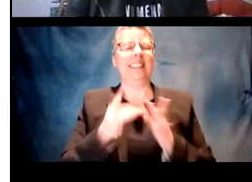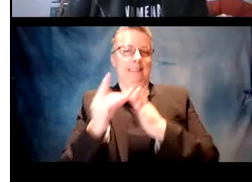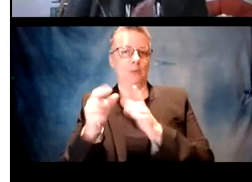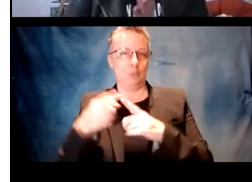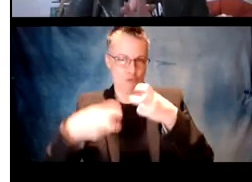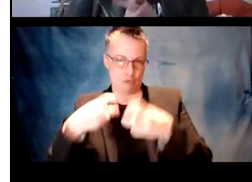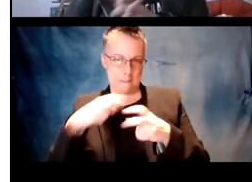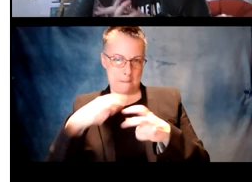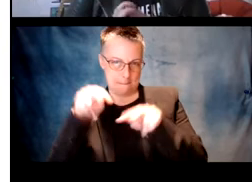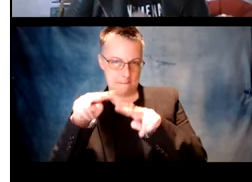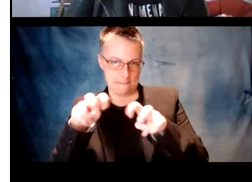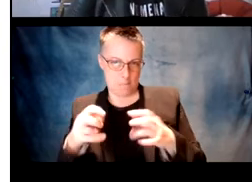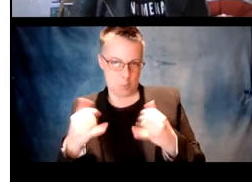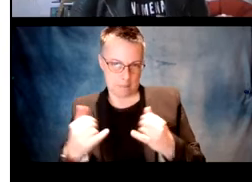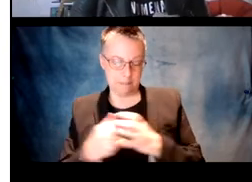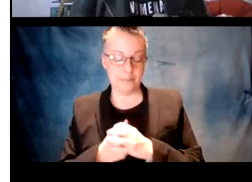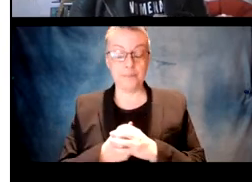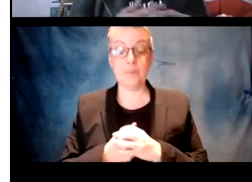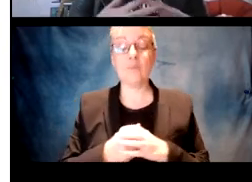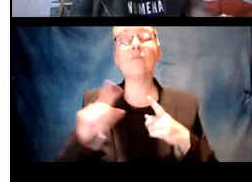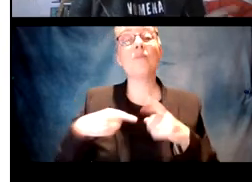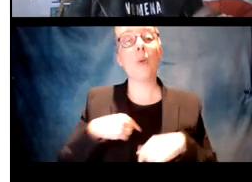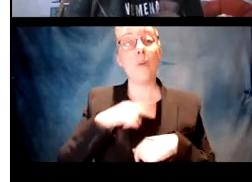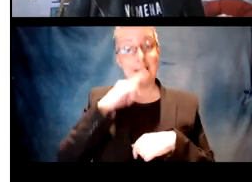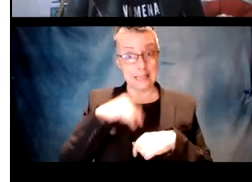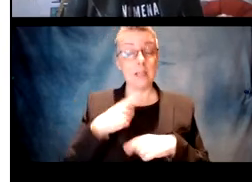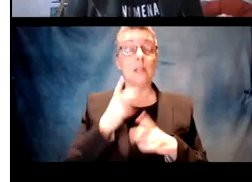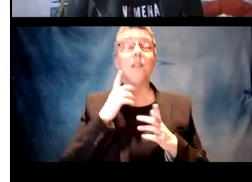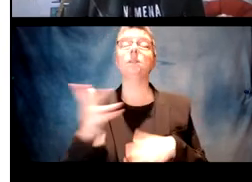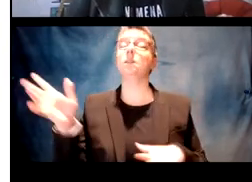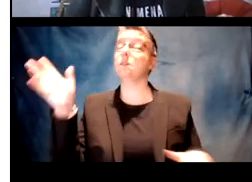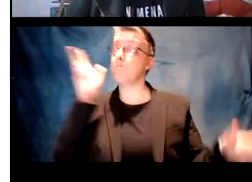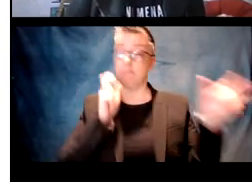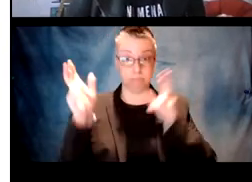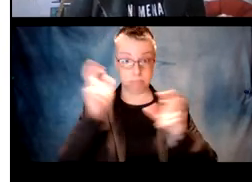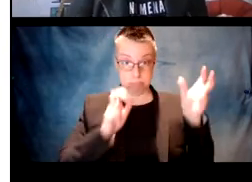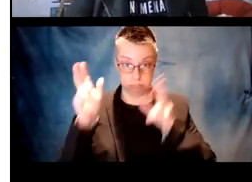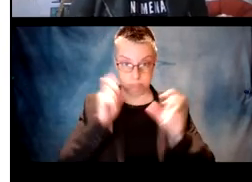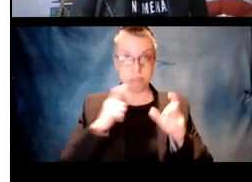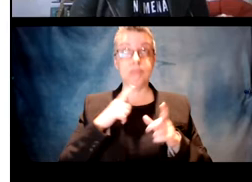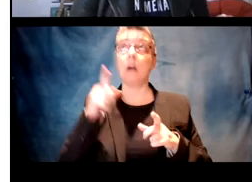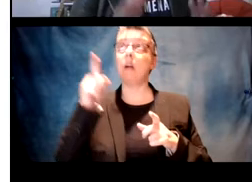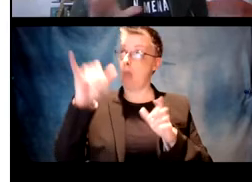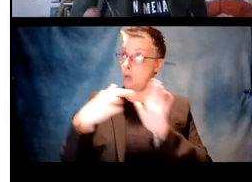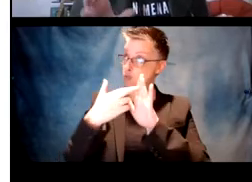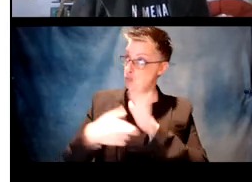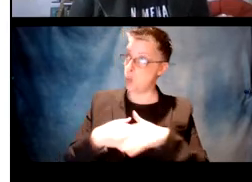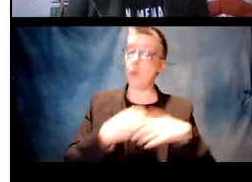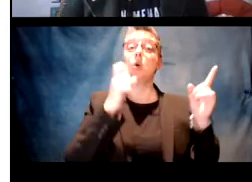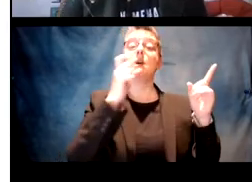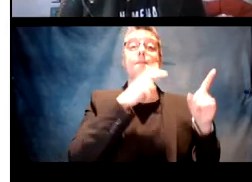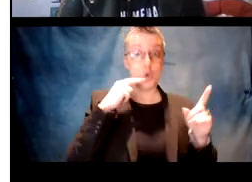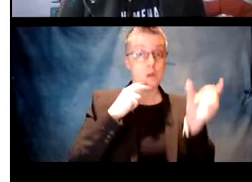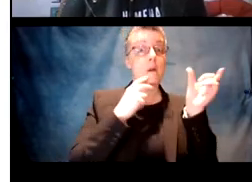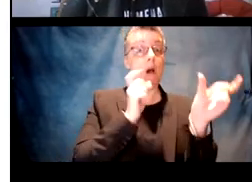And what this all means, and it leads to the problem that we're going to look at today is that when kids do